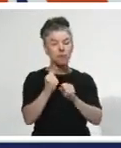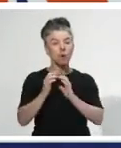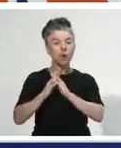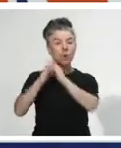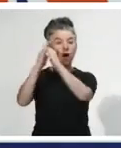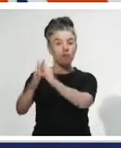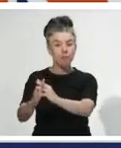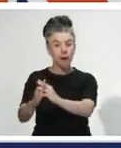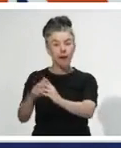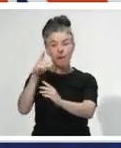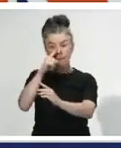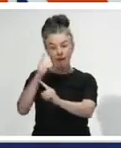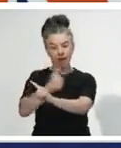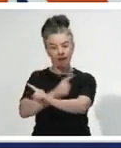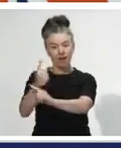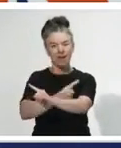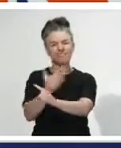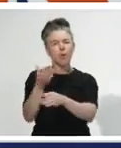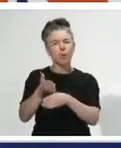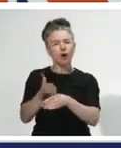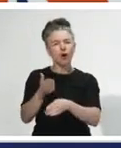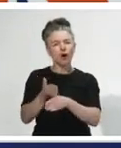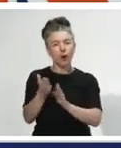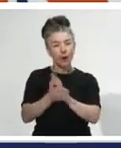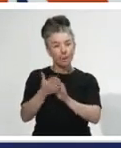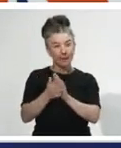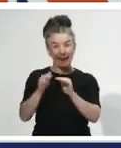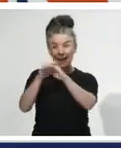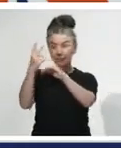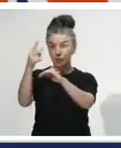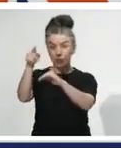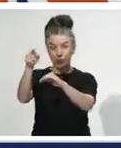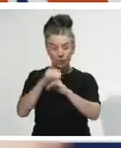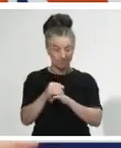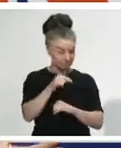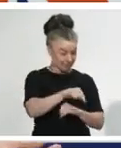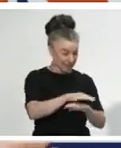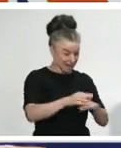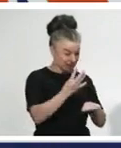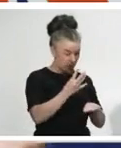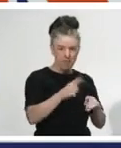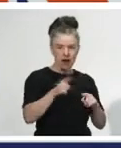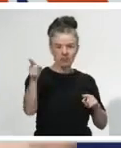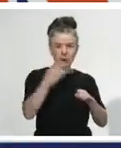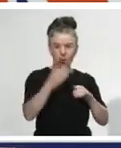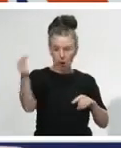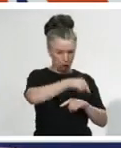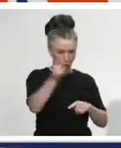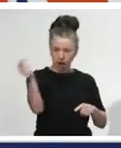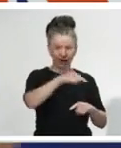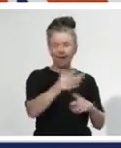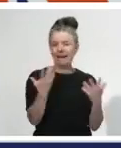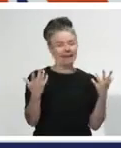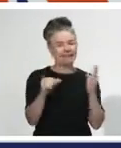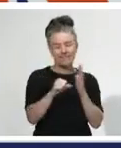where we do have people who commute for work. And so some of those distinctions are a bit arbitrary when you're really trying to make sure that we've got control of the